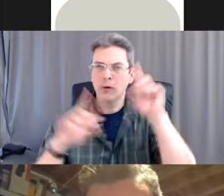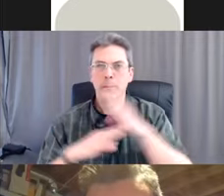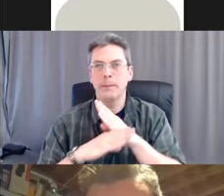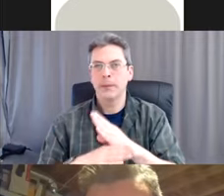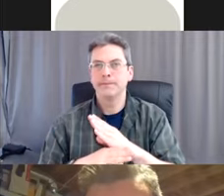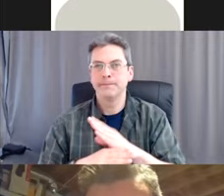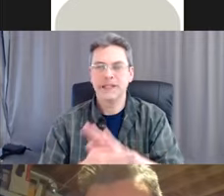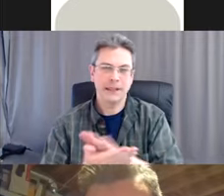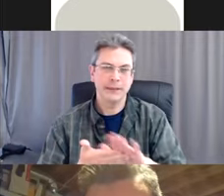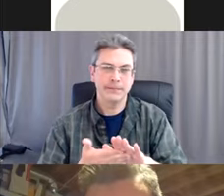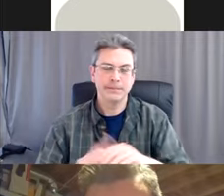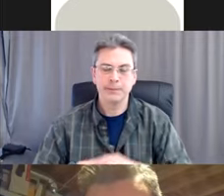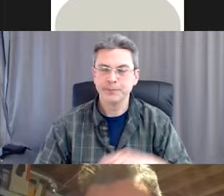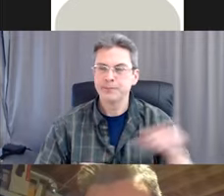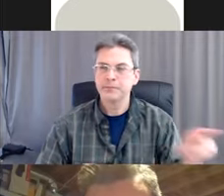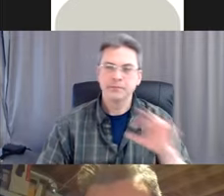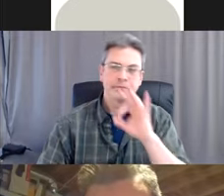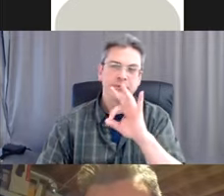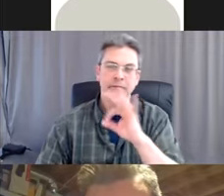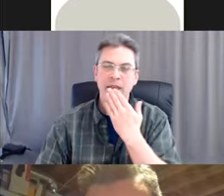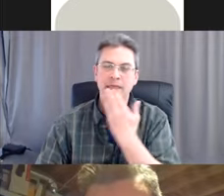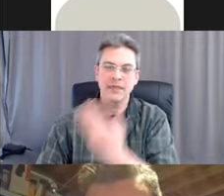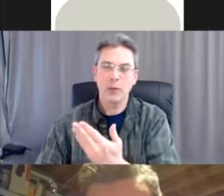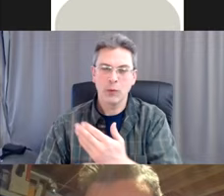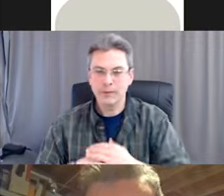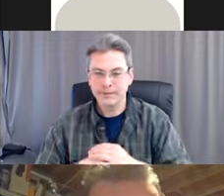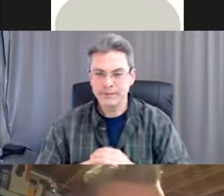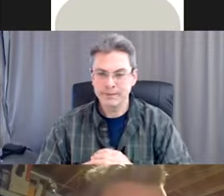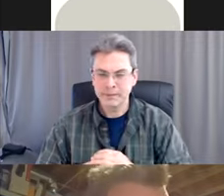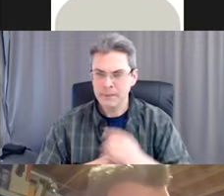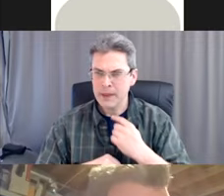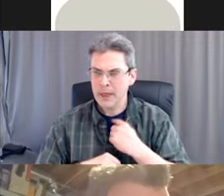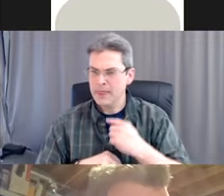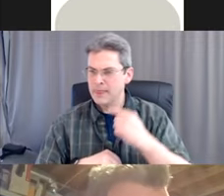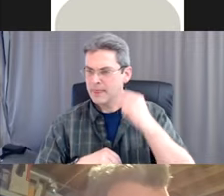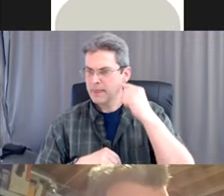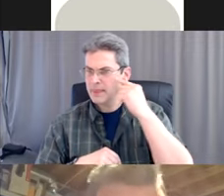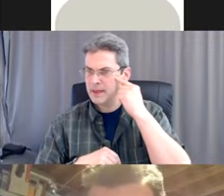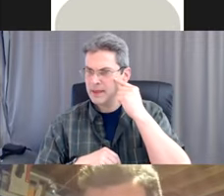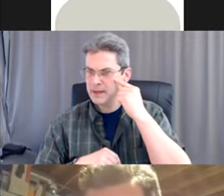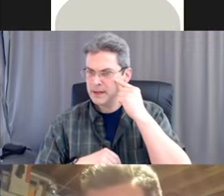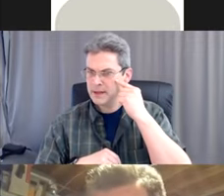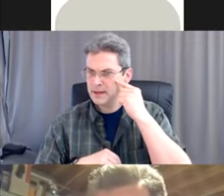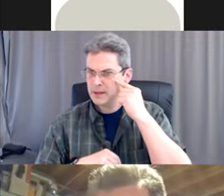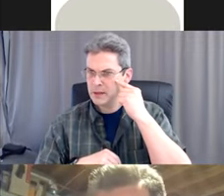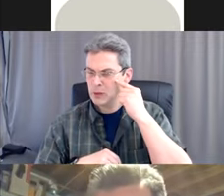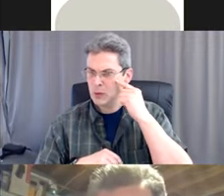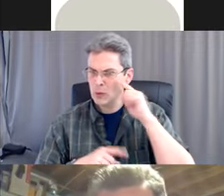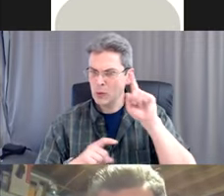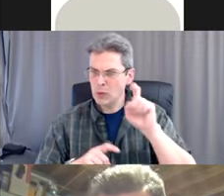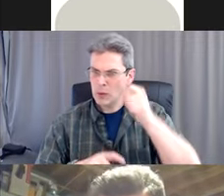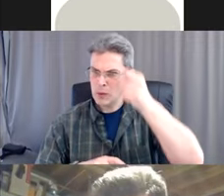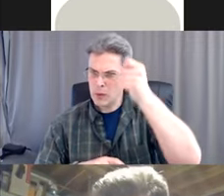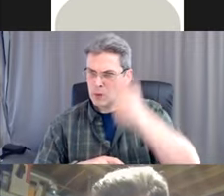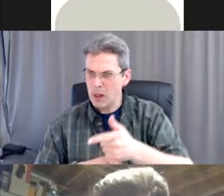Great. Thank you. Um, I believe we've gotten through, uh, there, there are